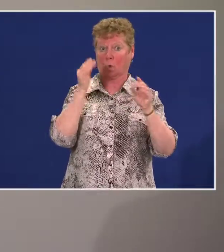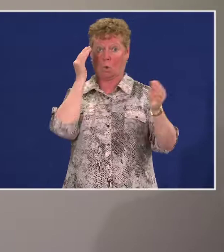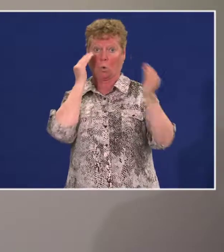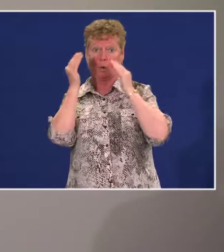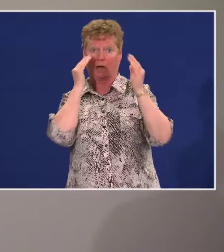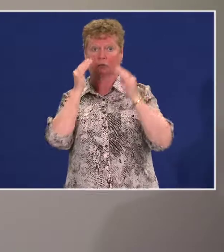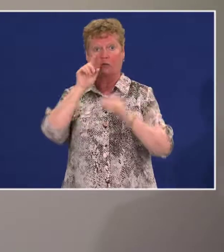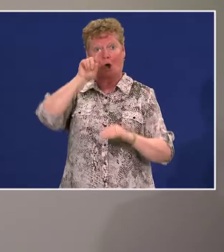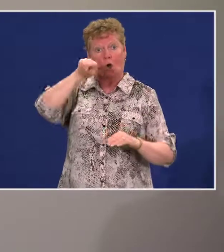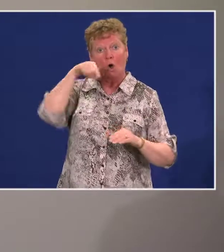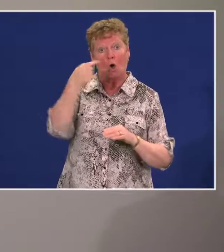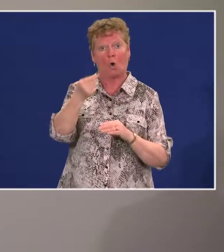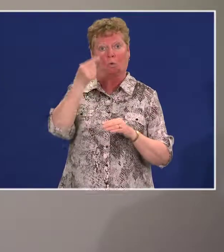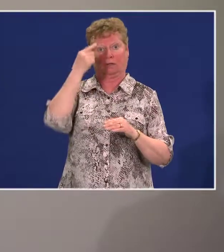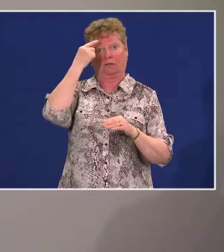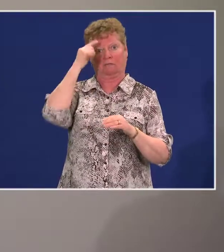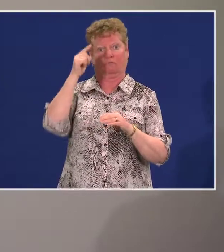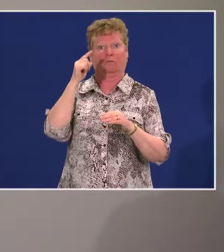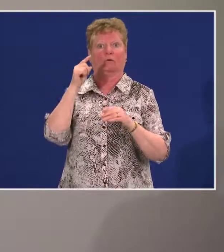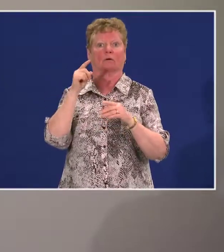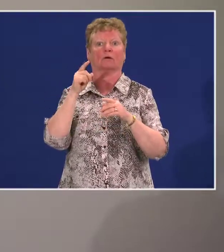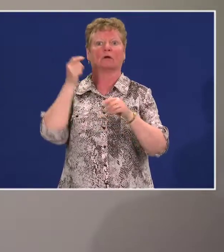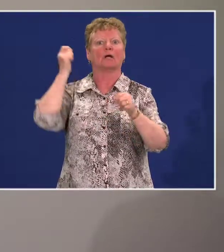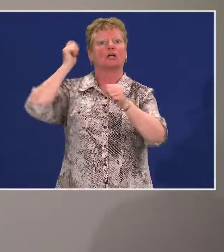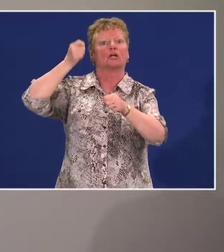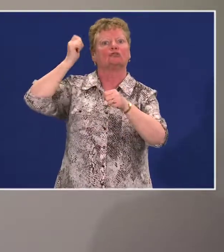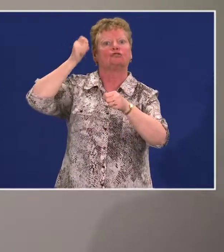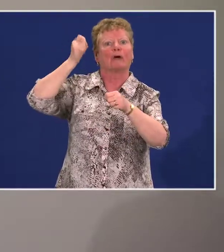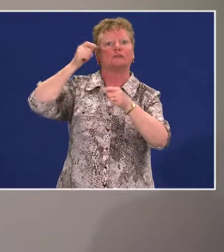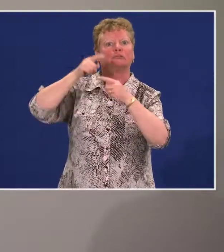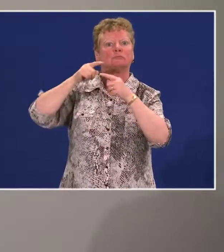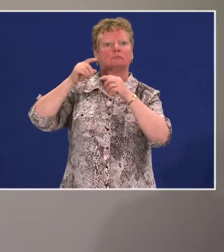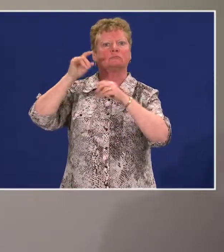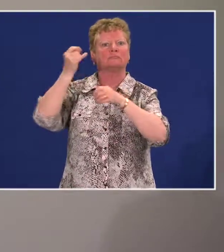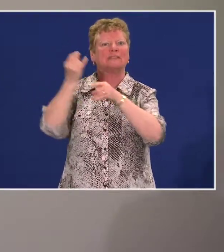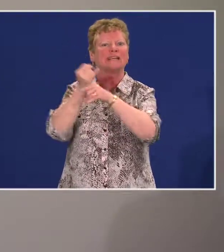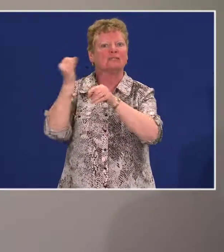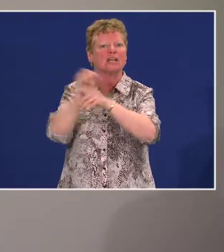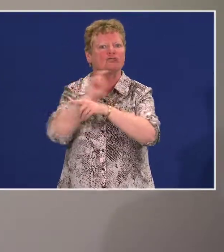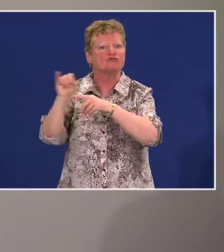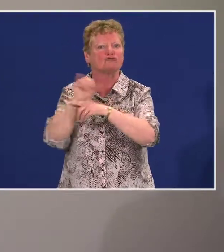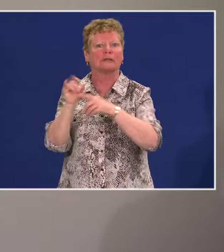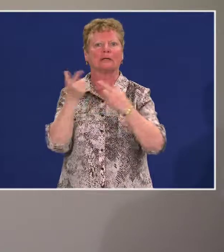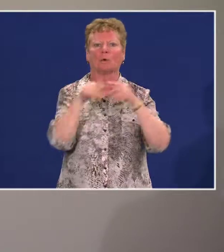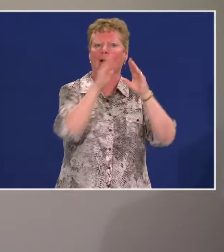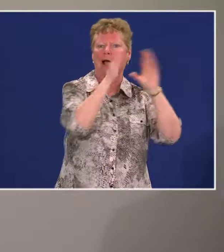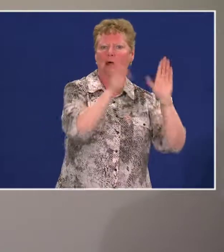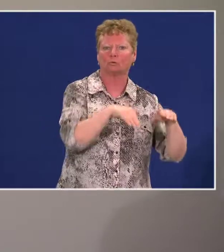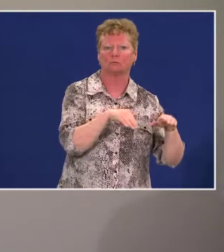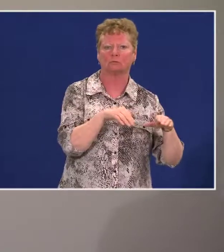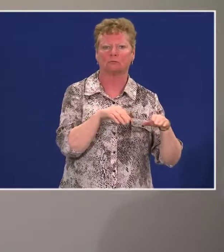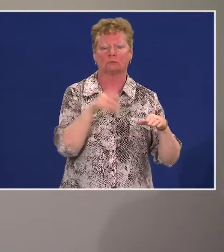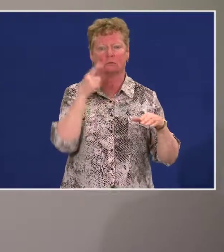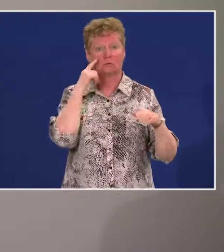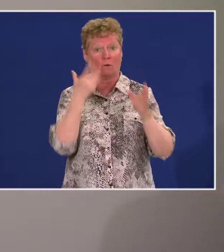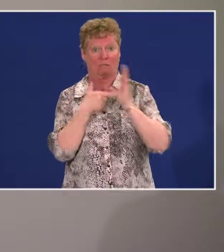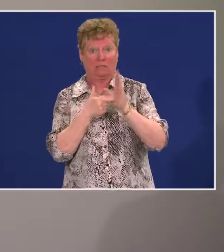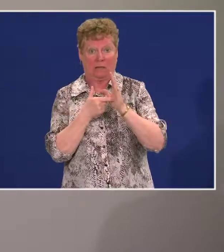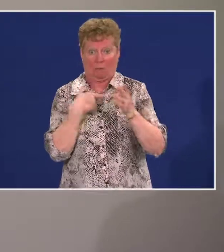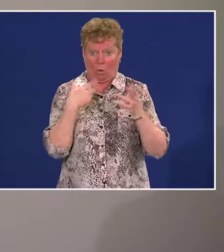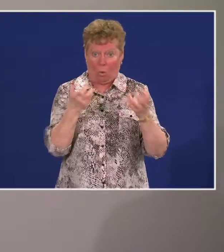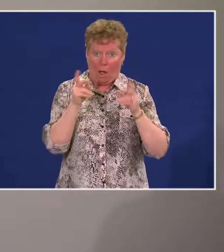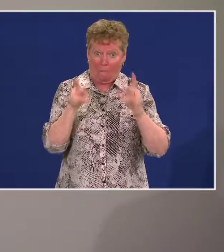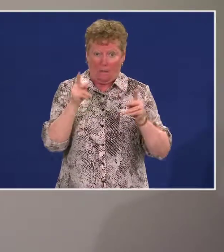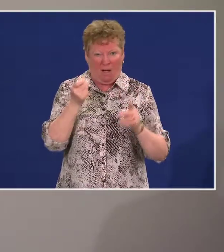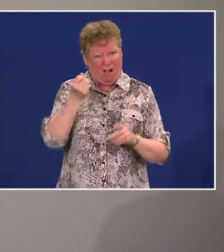solely for the construction industry or the housing industry. So, for example, if we really want people